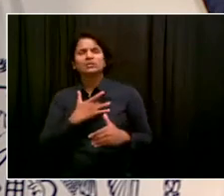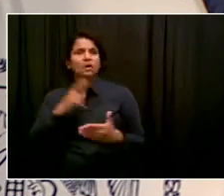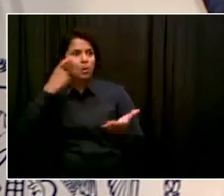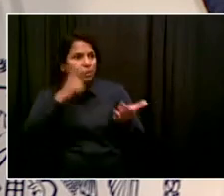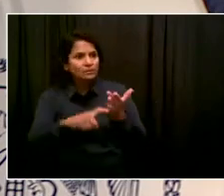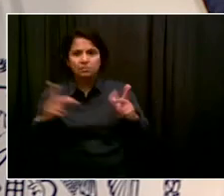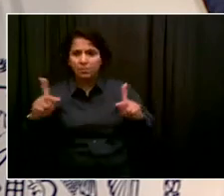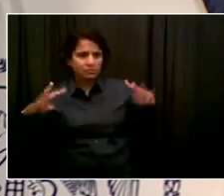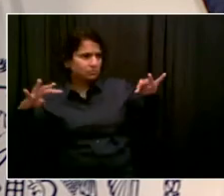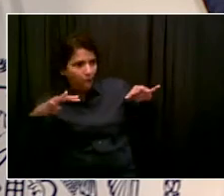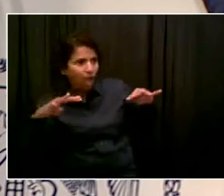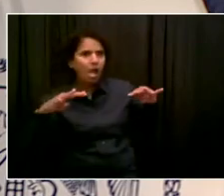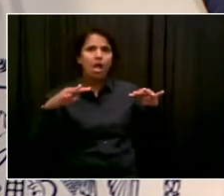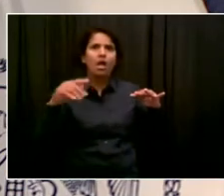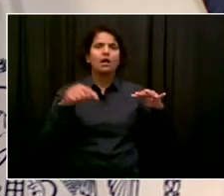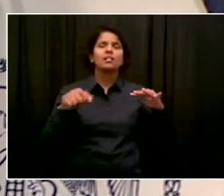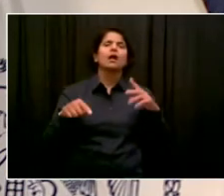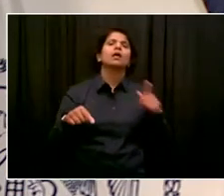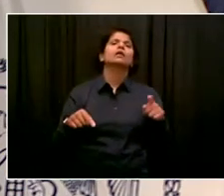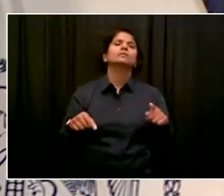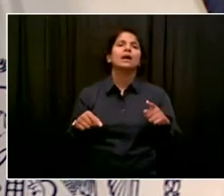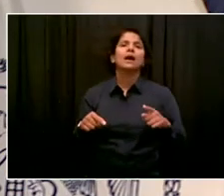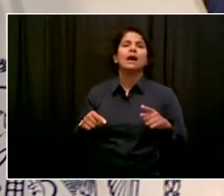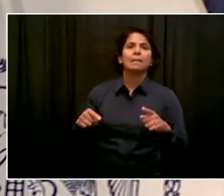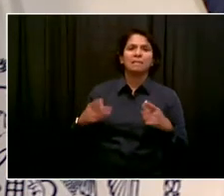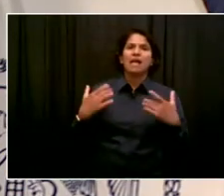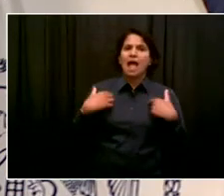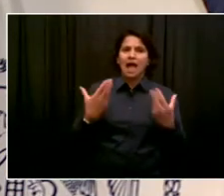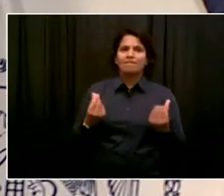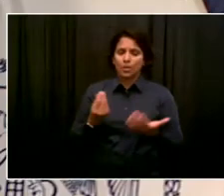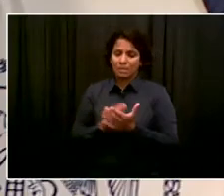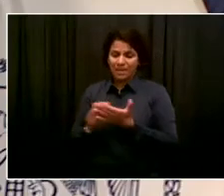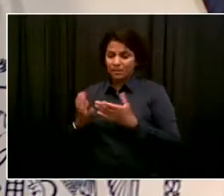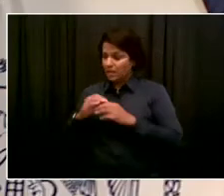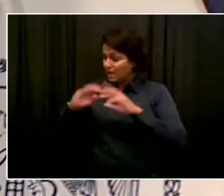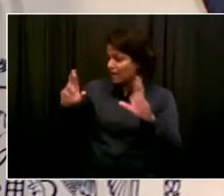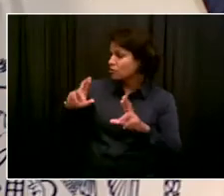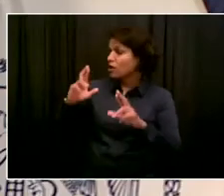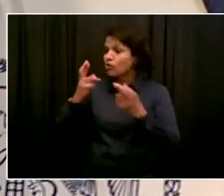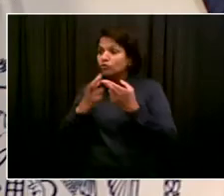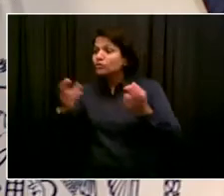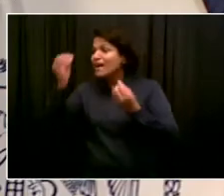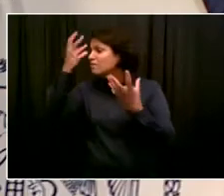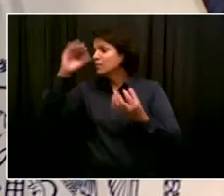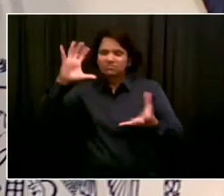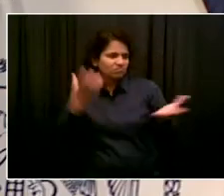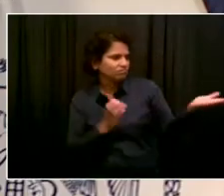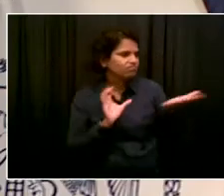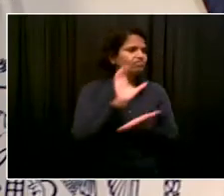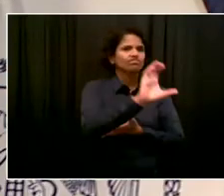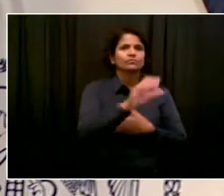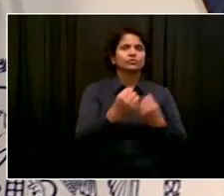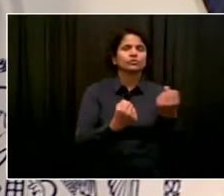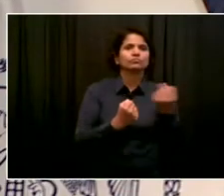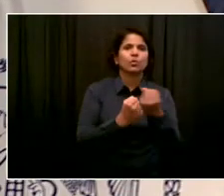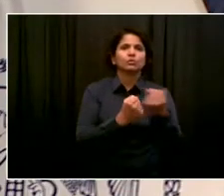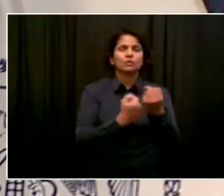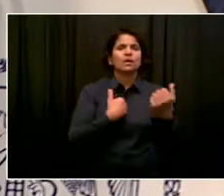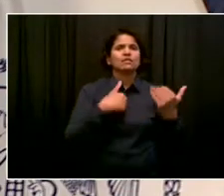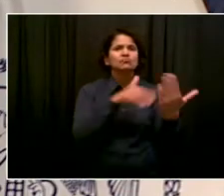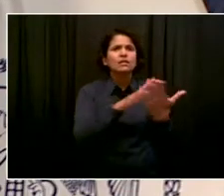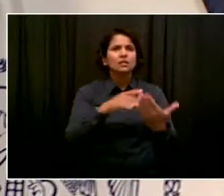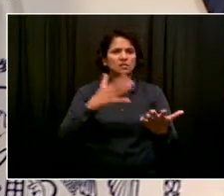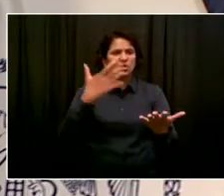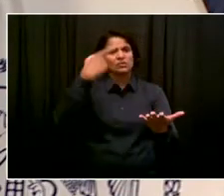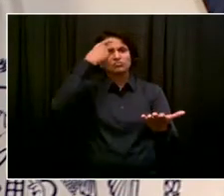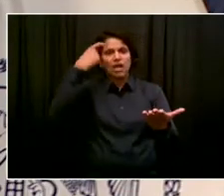Matters, all organizations that have done amazing work addressing trauma and working to stop retaliation and ending the cycle of violence. They'll be out